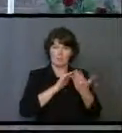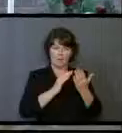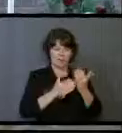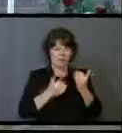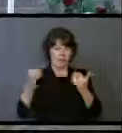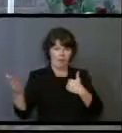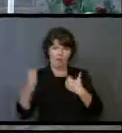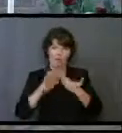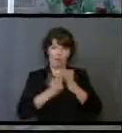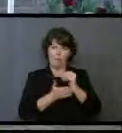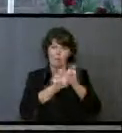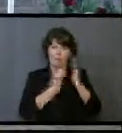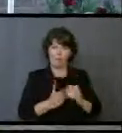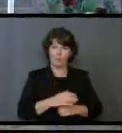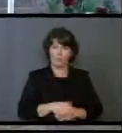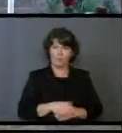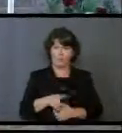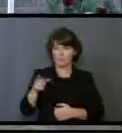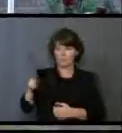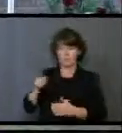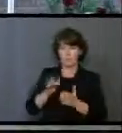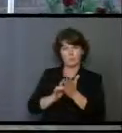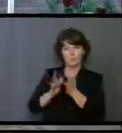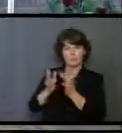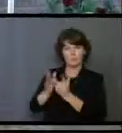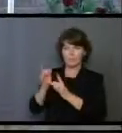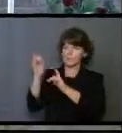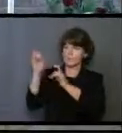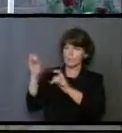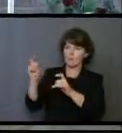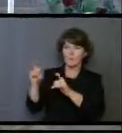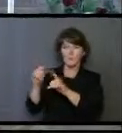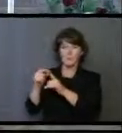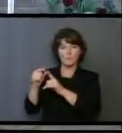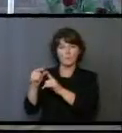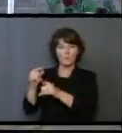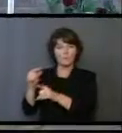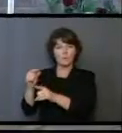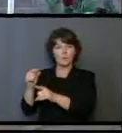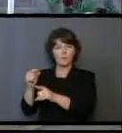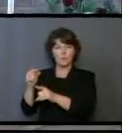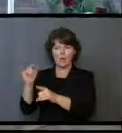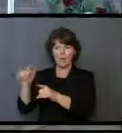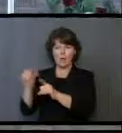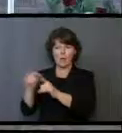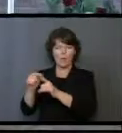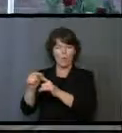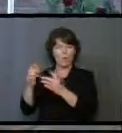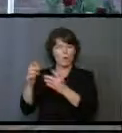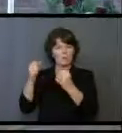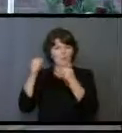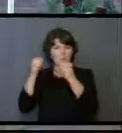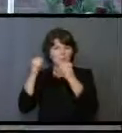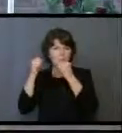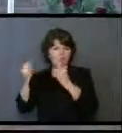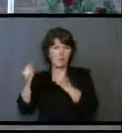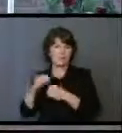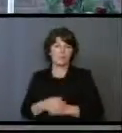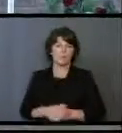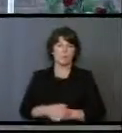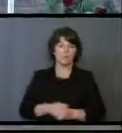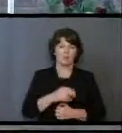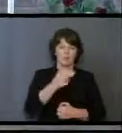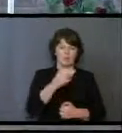Jesus was given the Word which is so powerful it pierces like an arrow. Listen from Hebrews